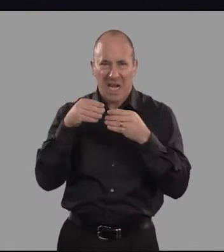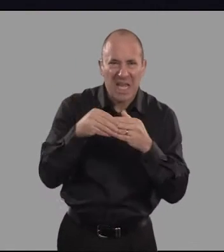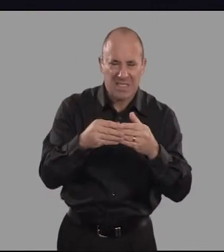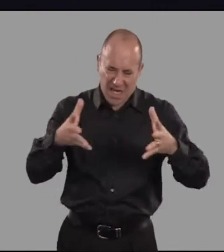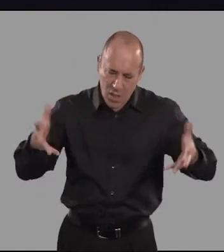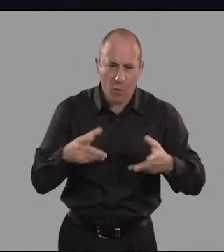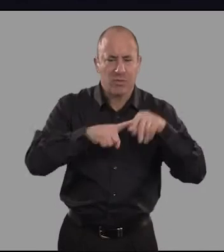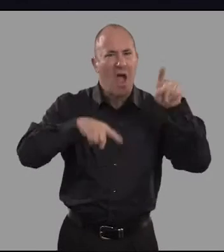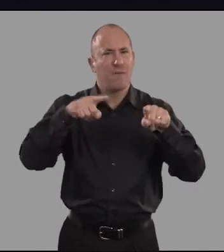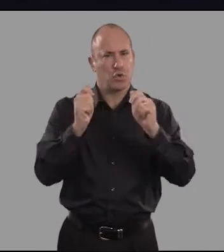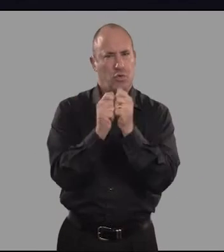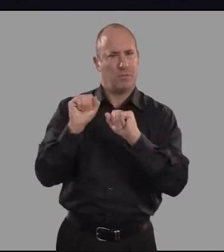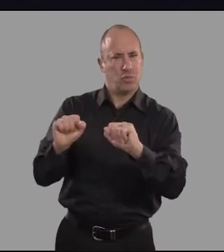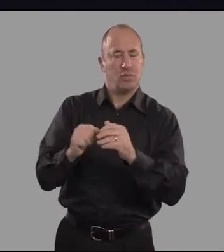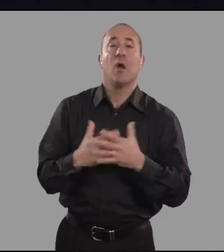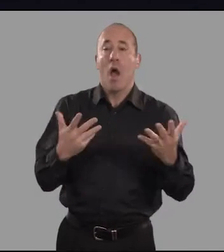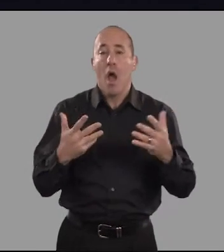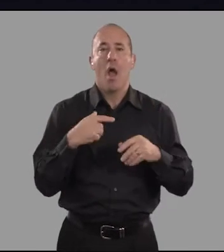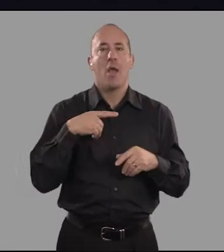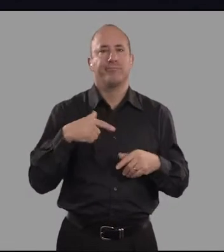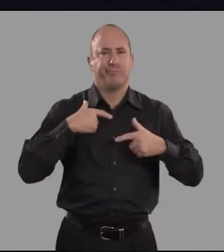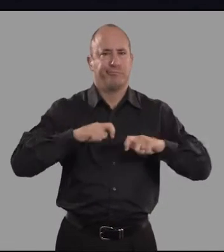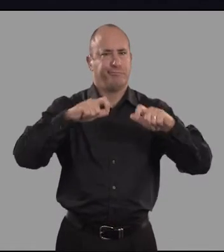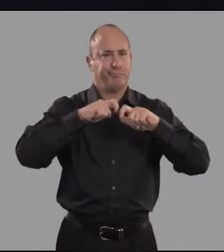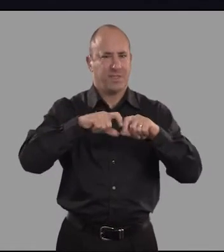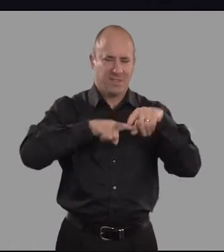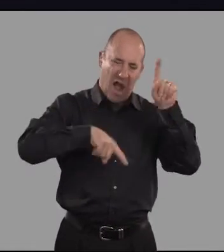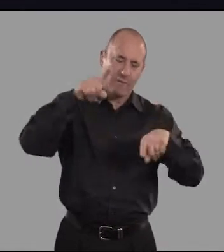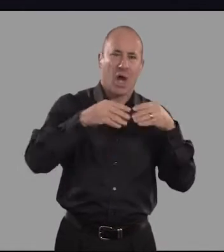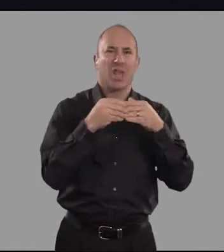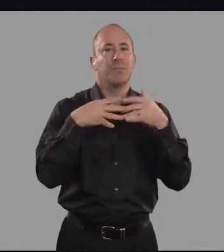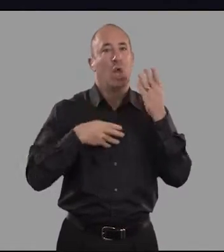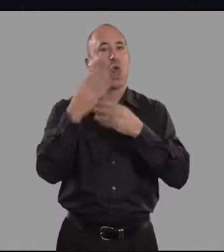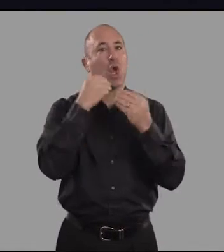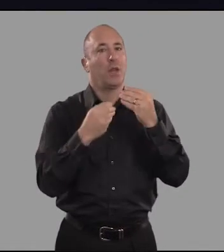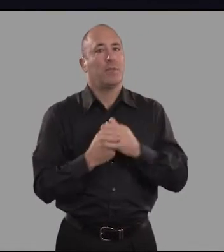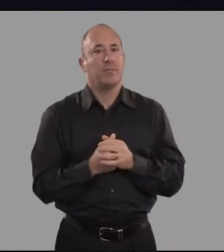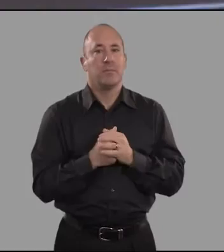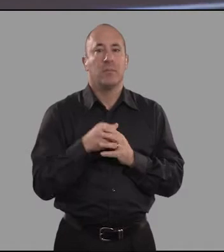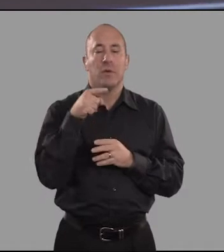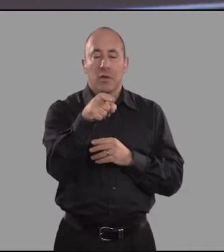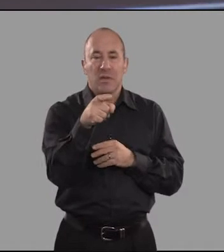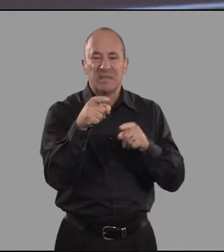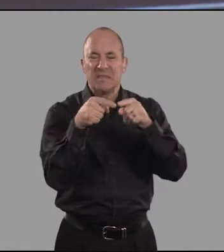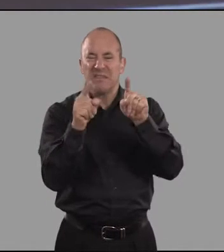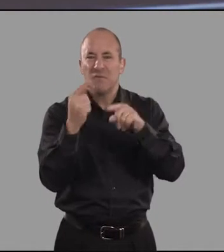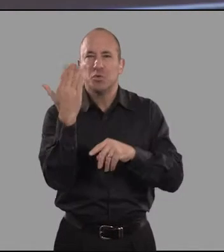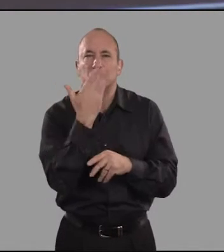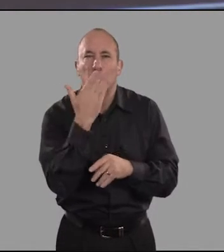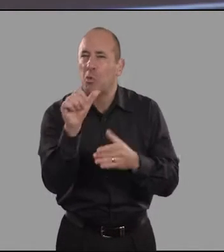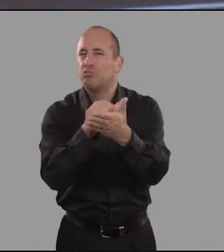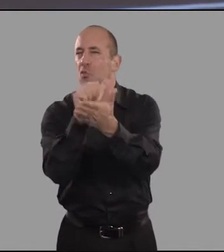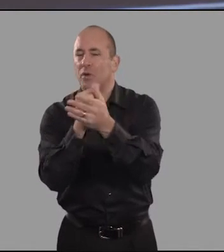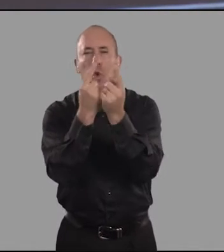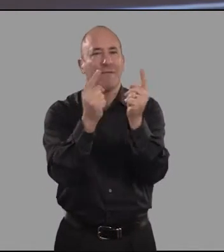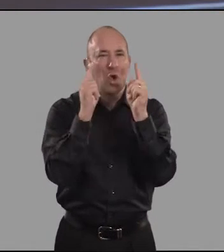encourage diversity? I've learnt something else about sustaining diverse leadership. If you're not from the